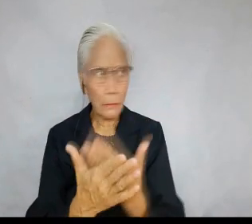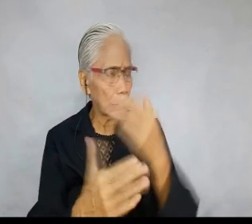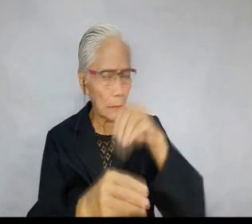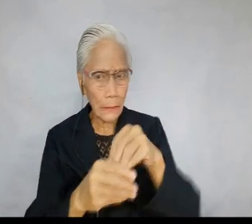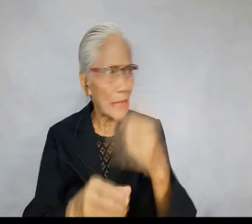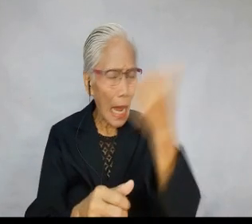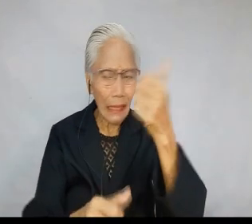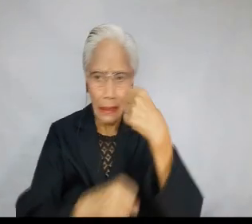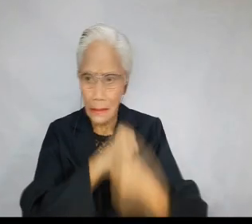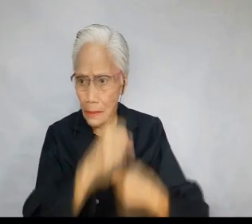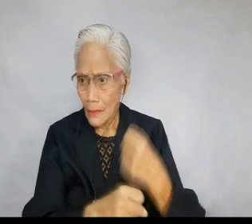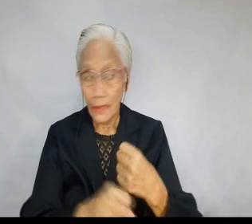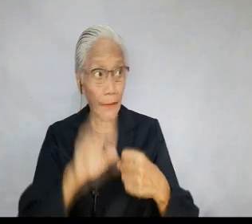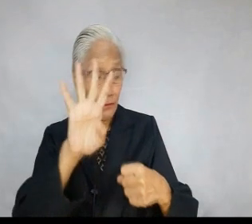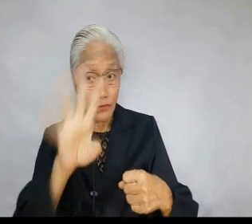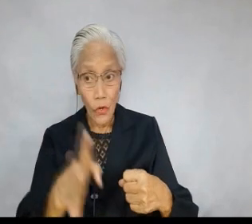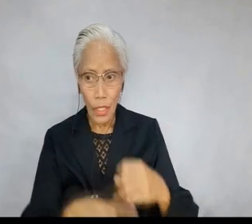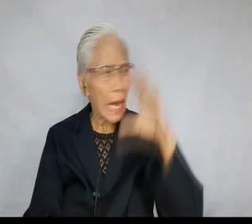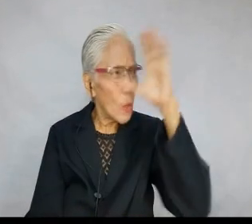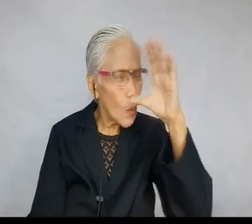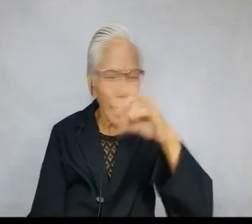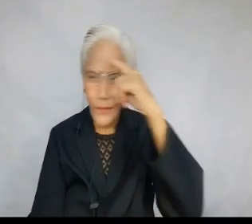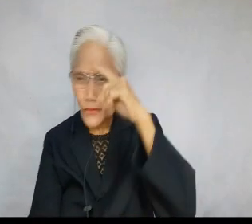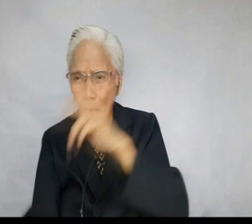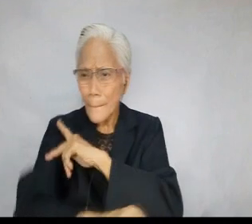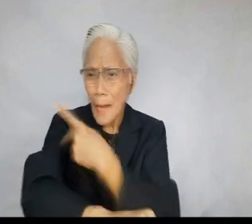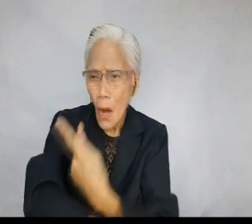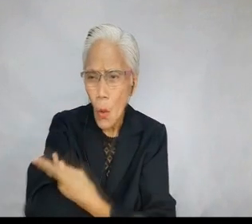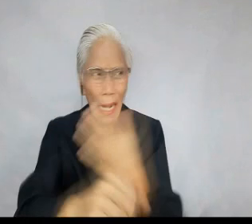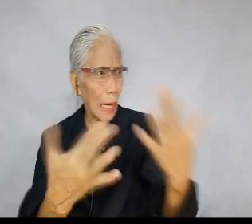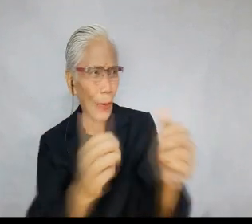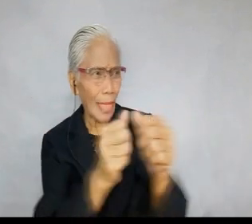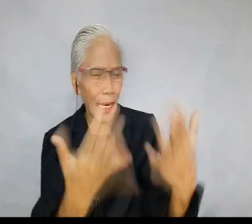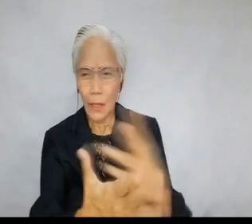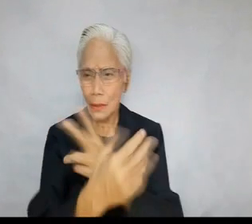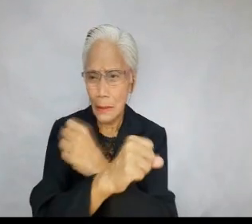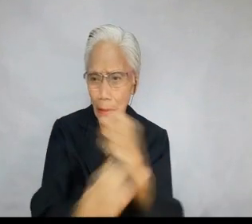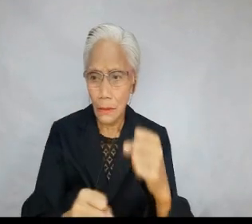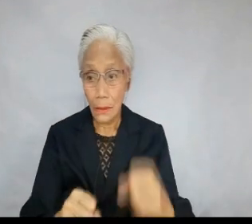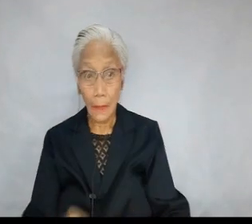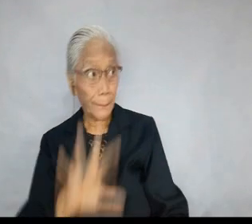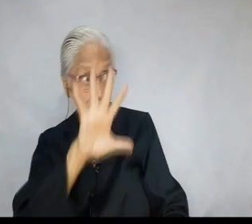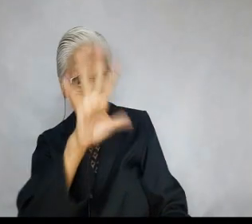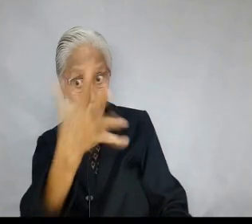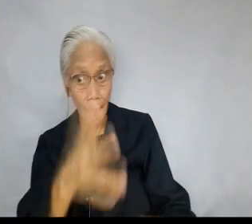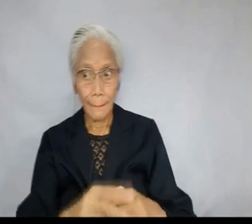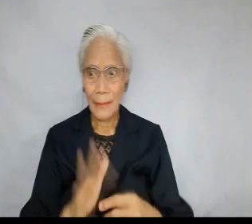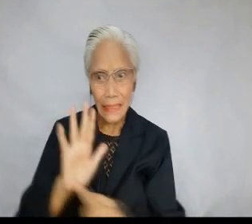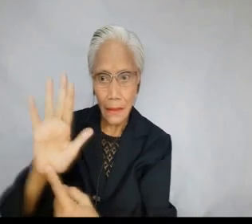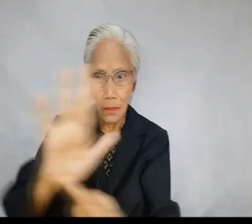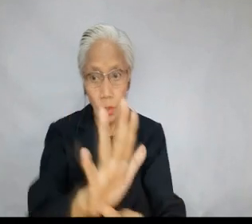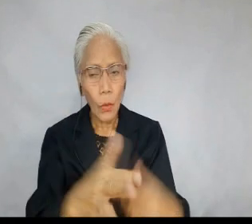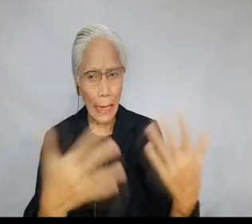Indifference to others suffering. 4. Seeking power out of insecurity. 5. Projecting